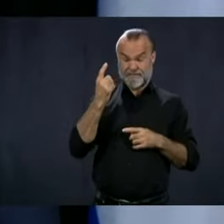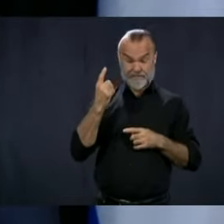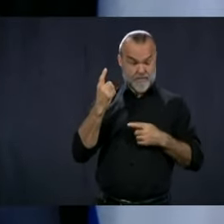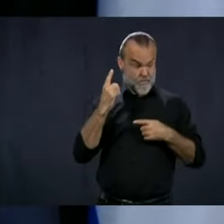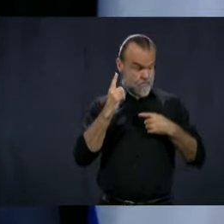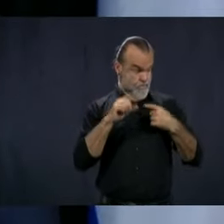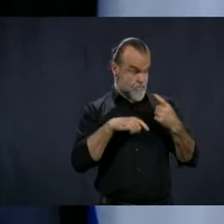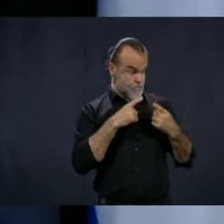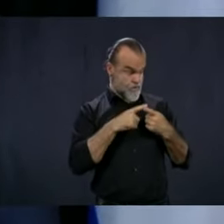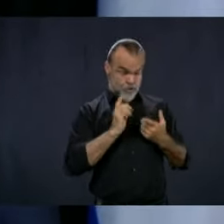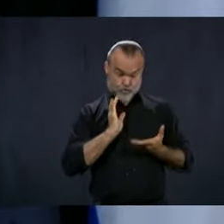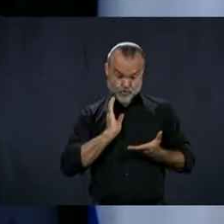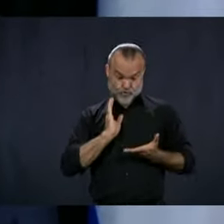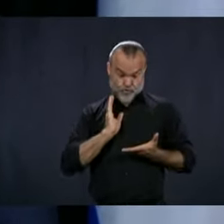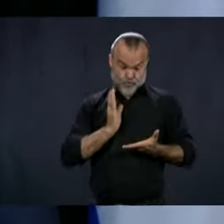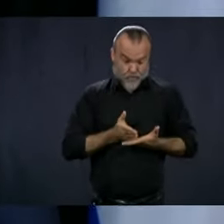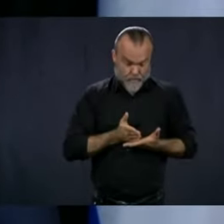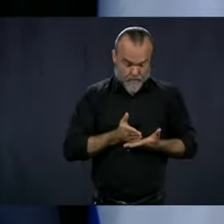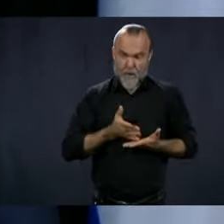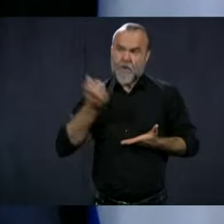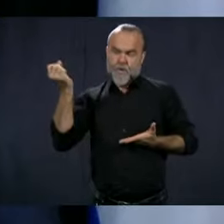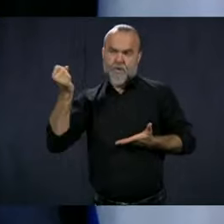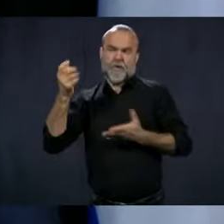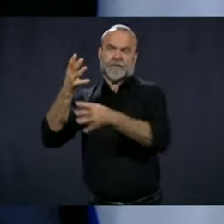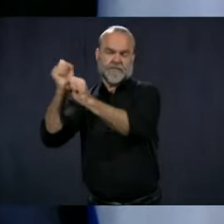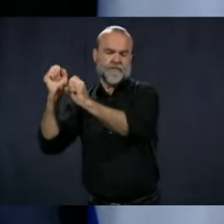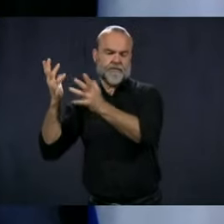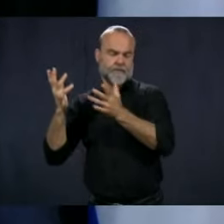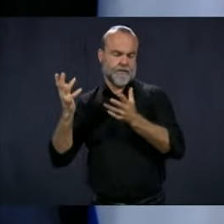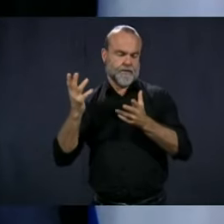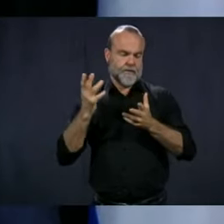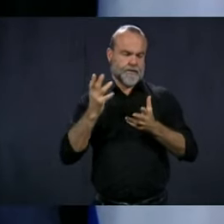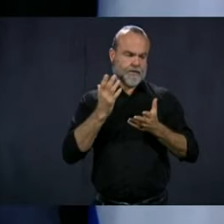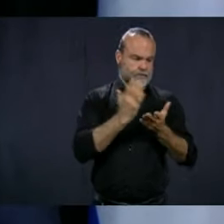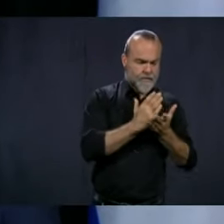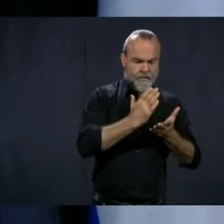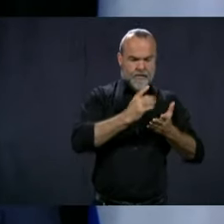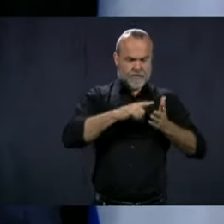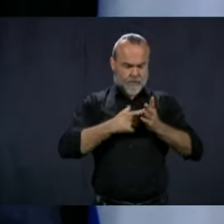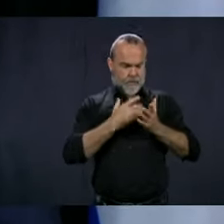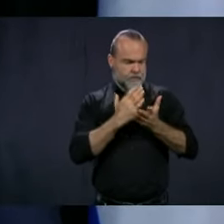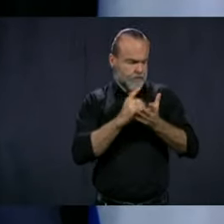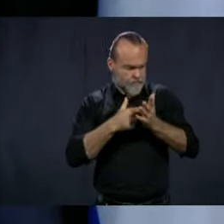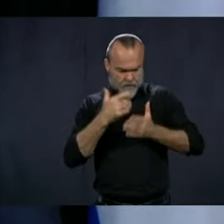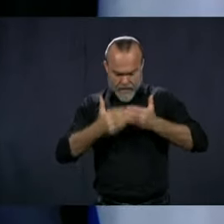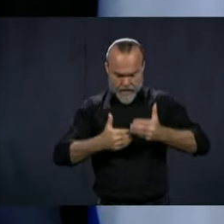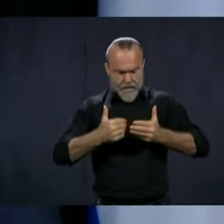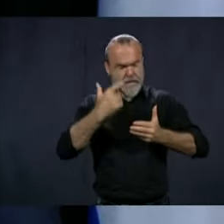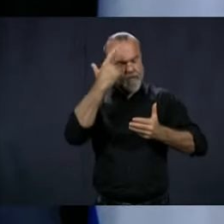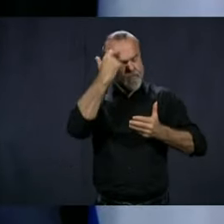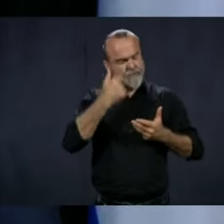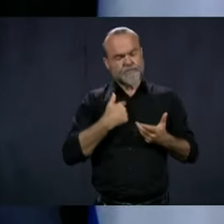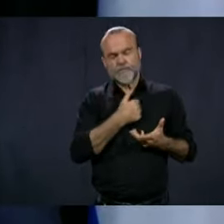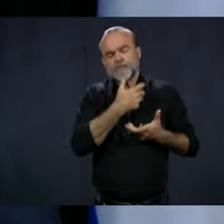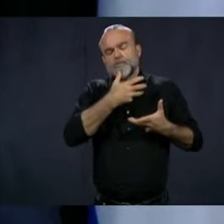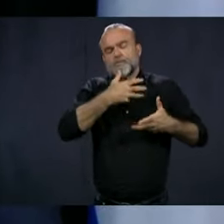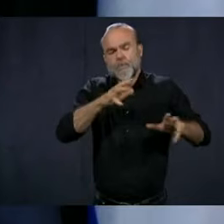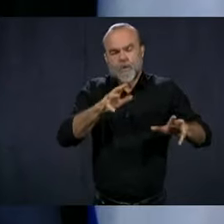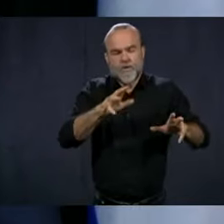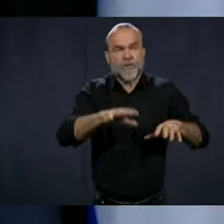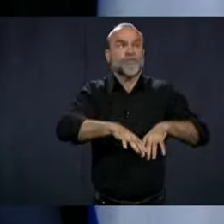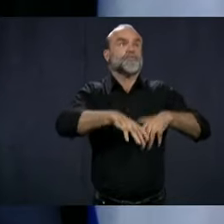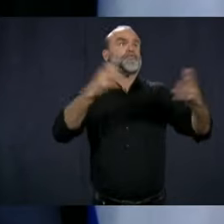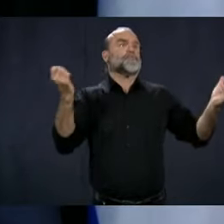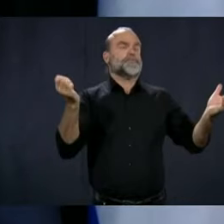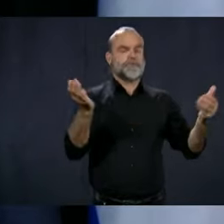would like to keep it as not repeating an error of too much deconfinement and also